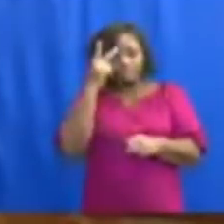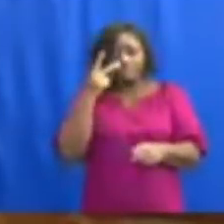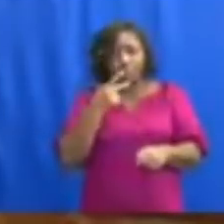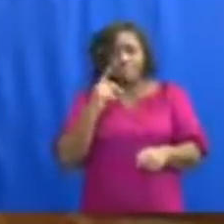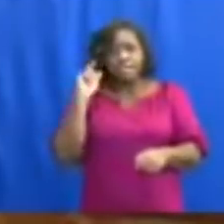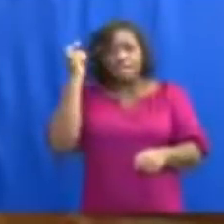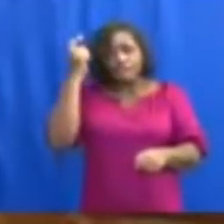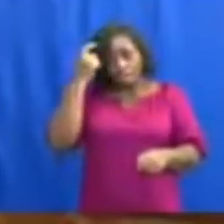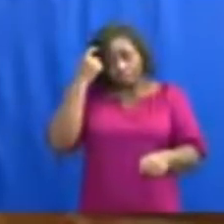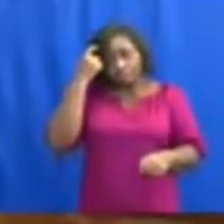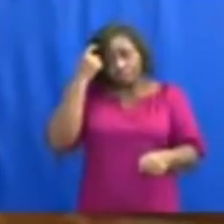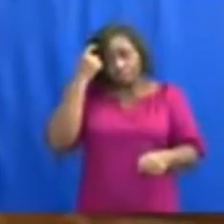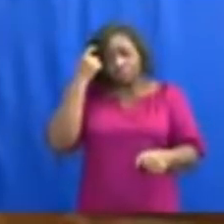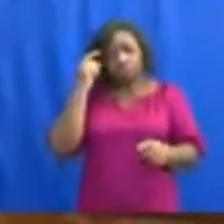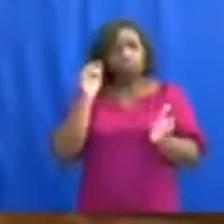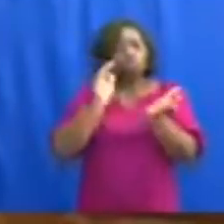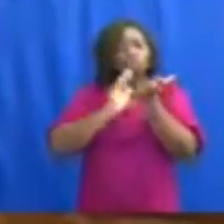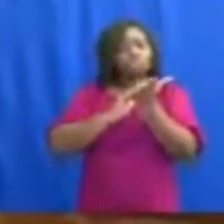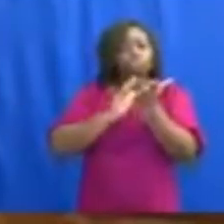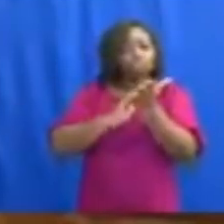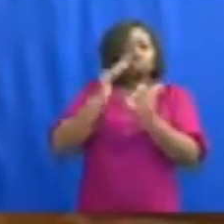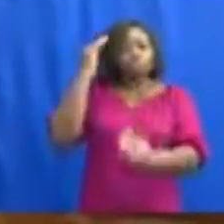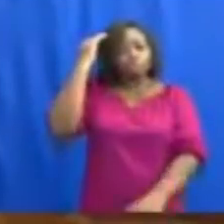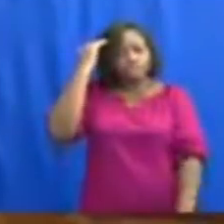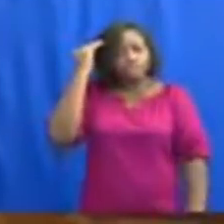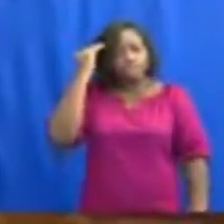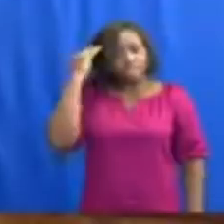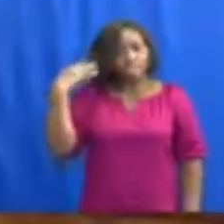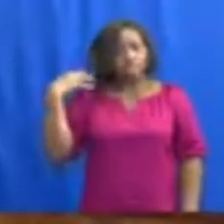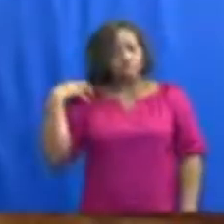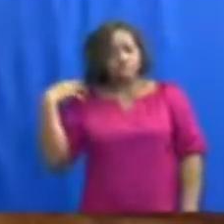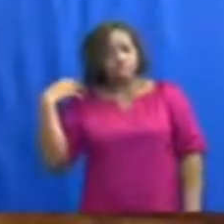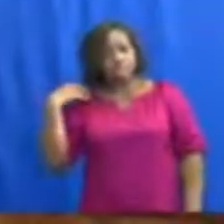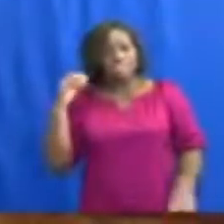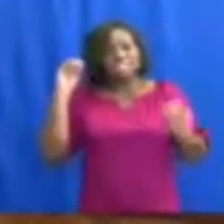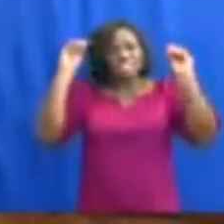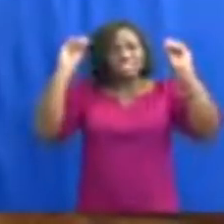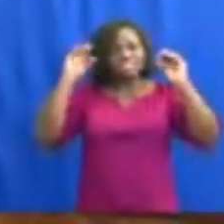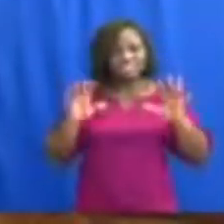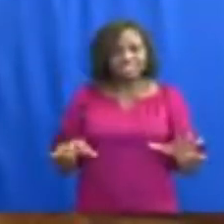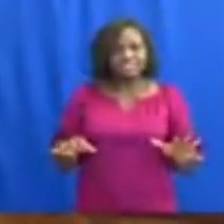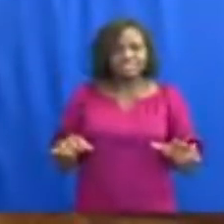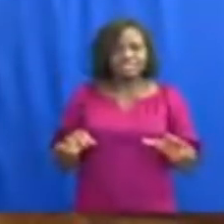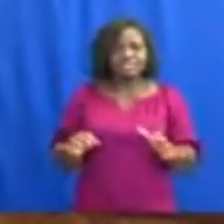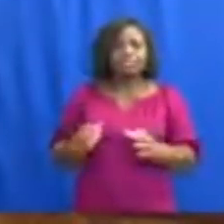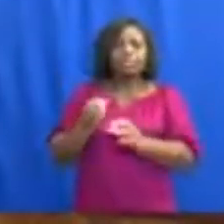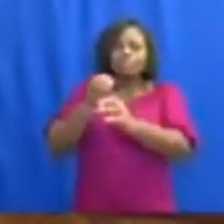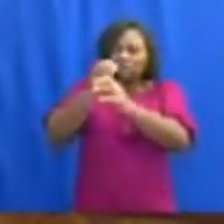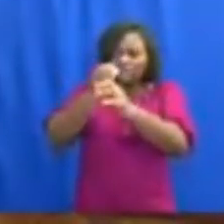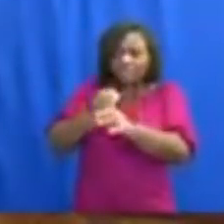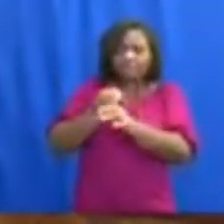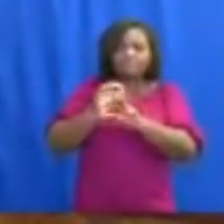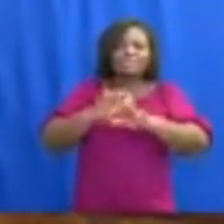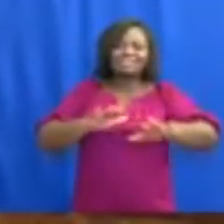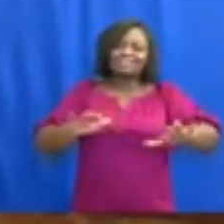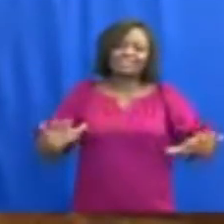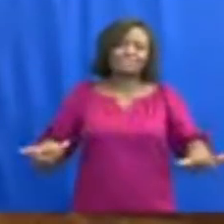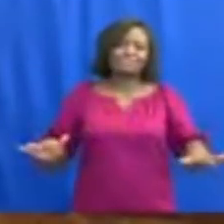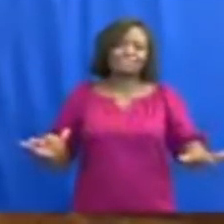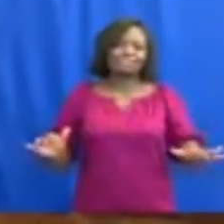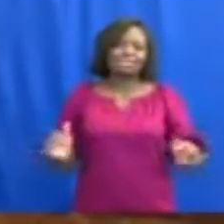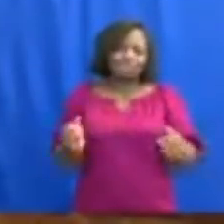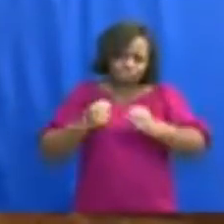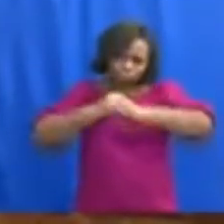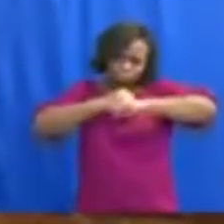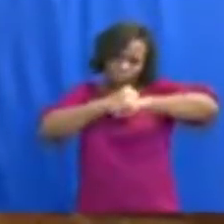buy school from paying you for any teacher for pressure school for no. So, I bought